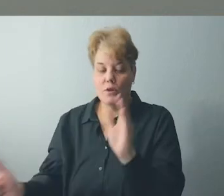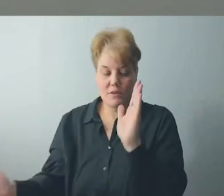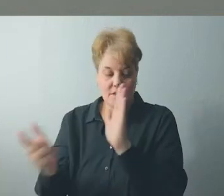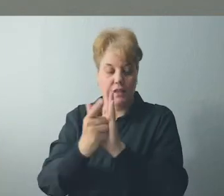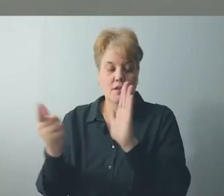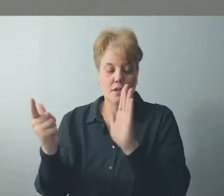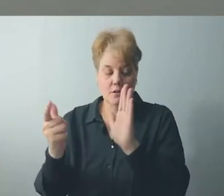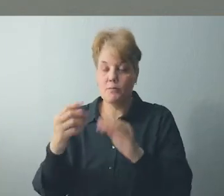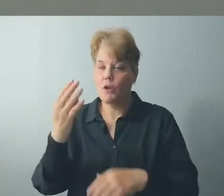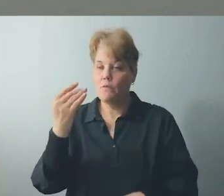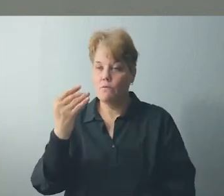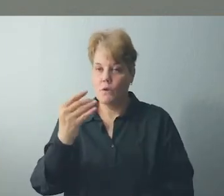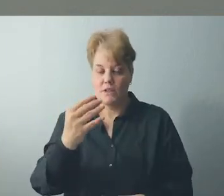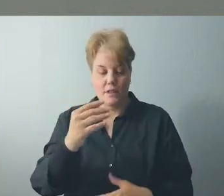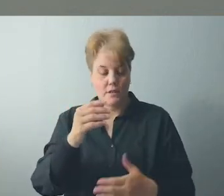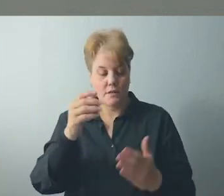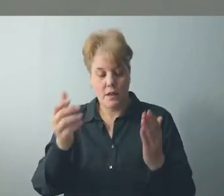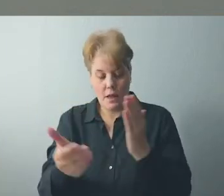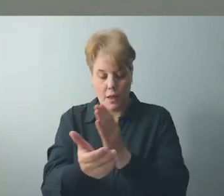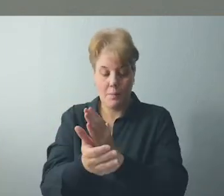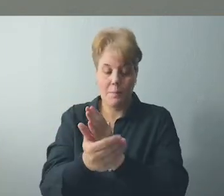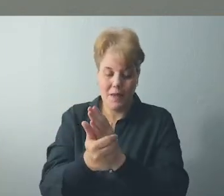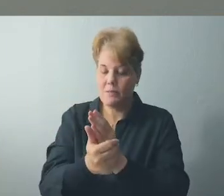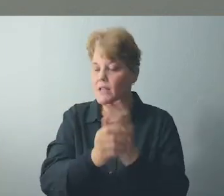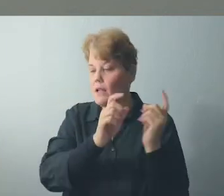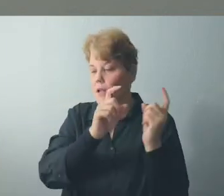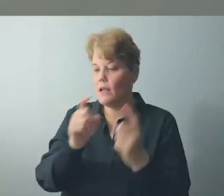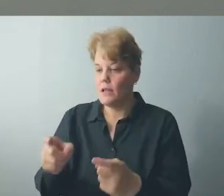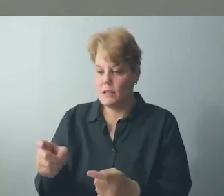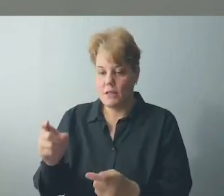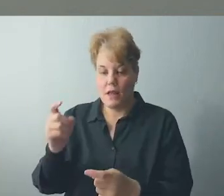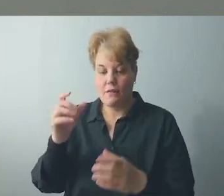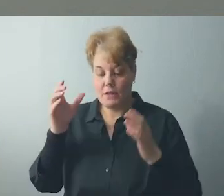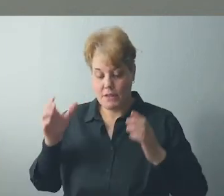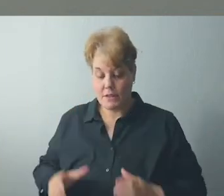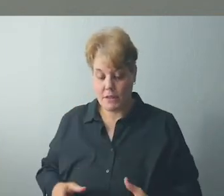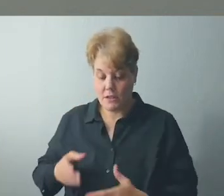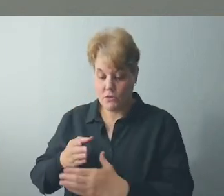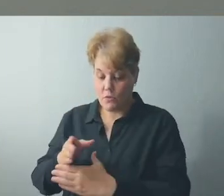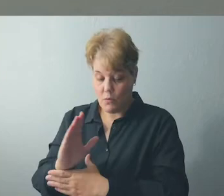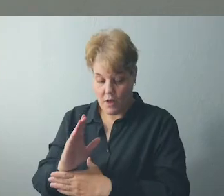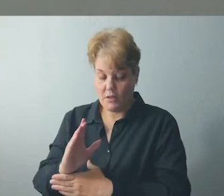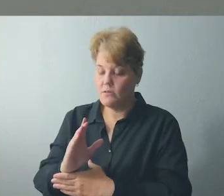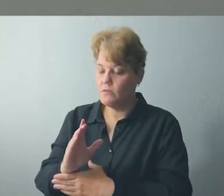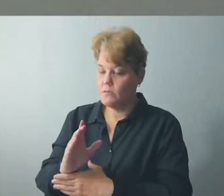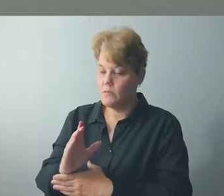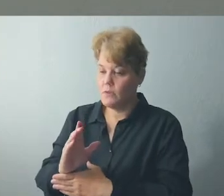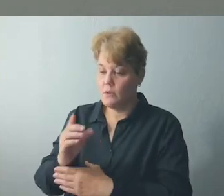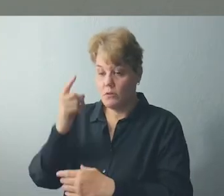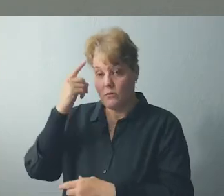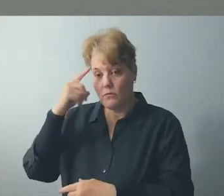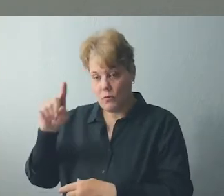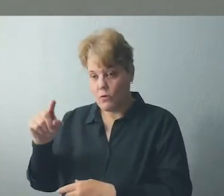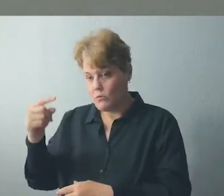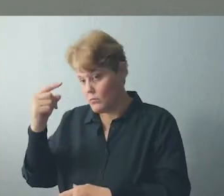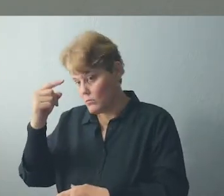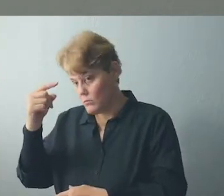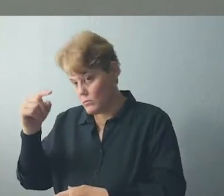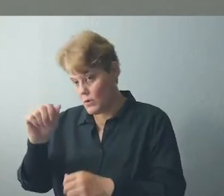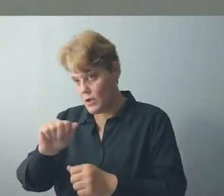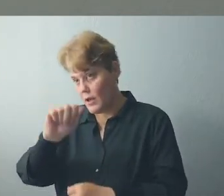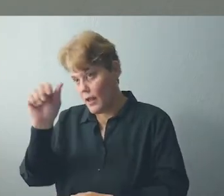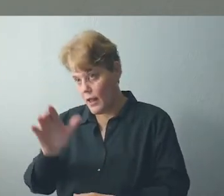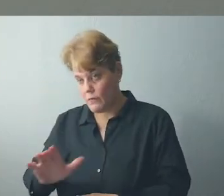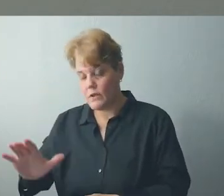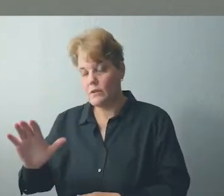stating that the right of citizens of the United States to vote shall not be denied or abridged by any state on account of race, color,